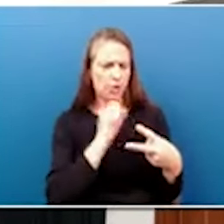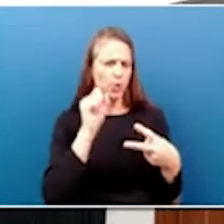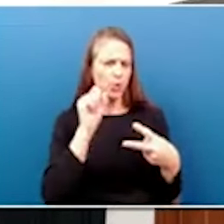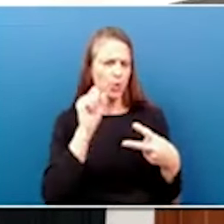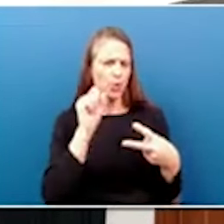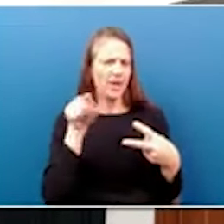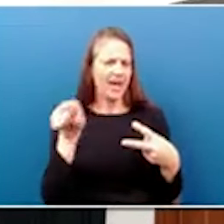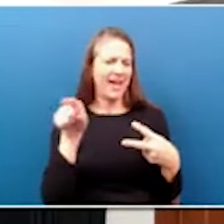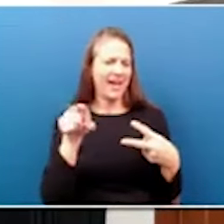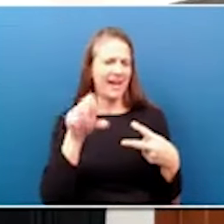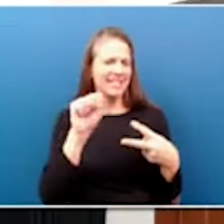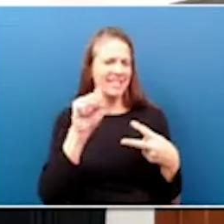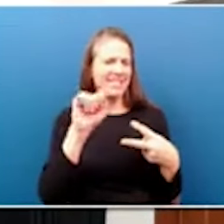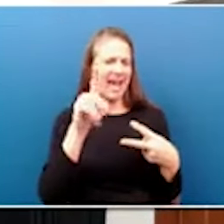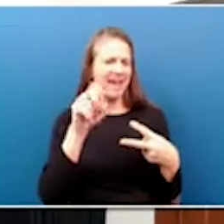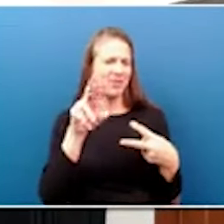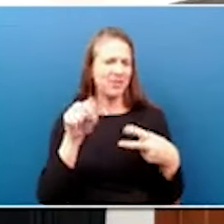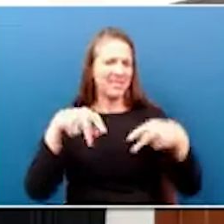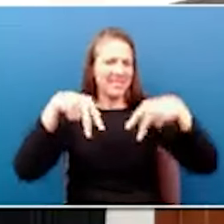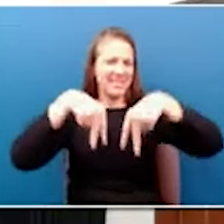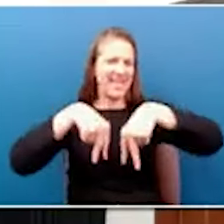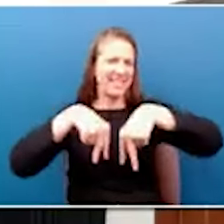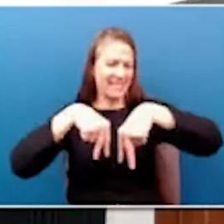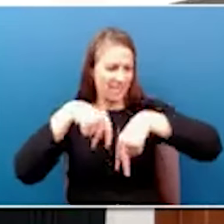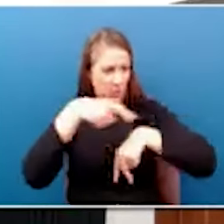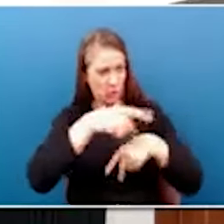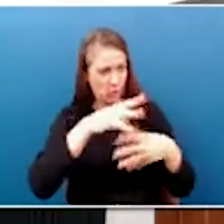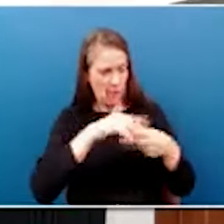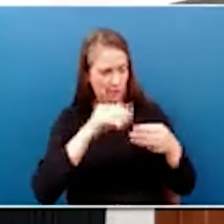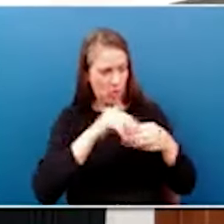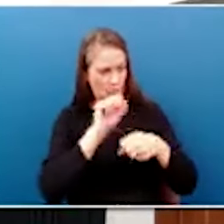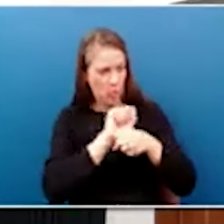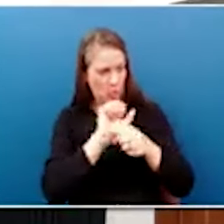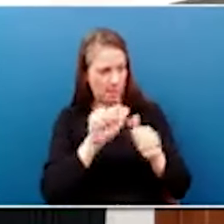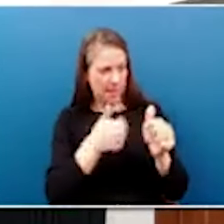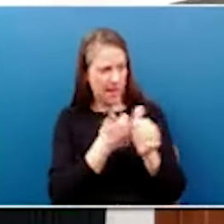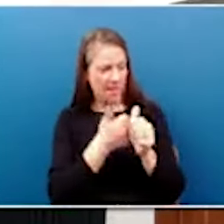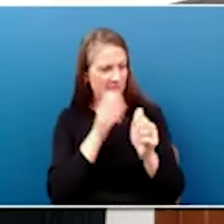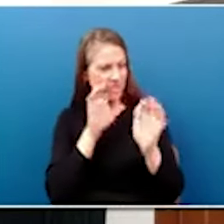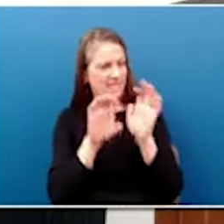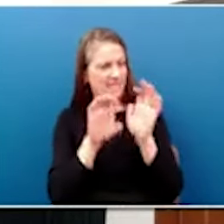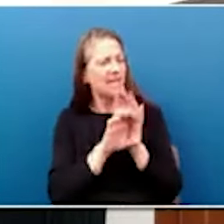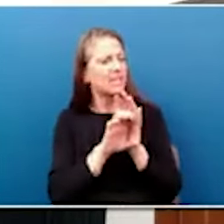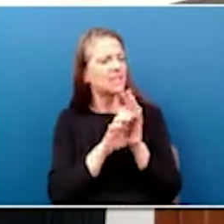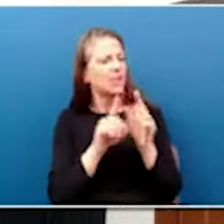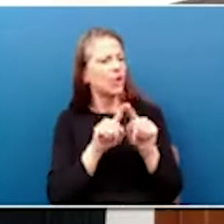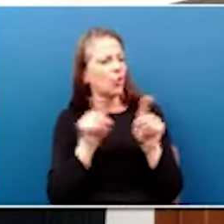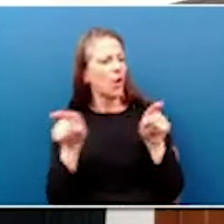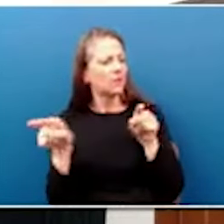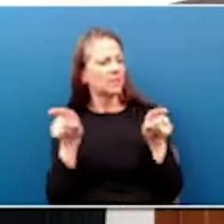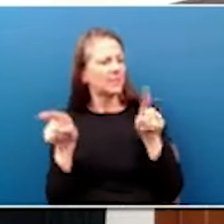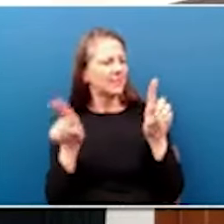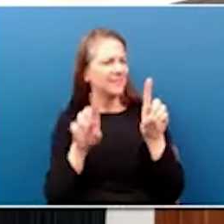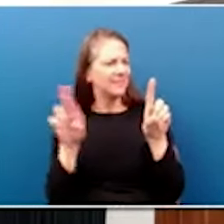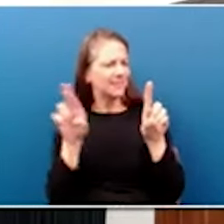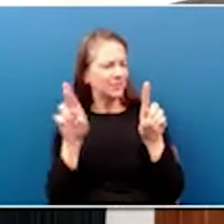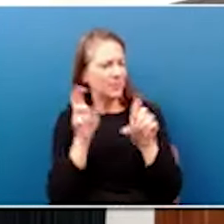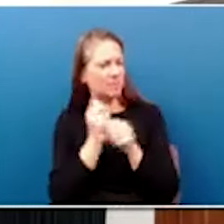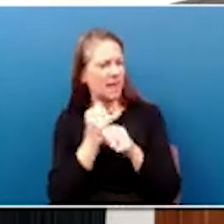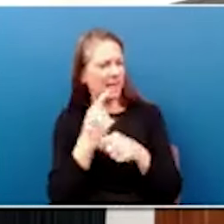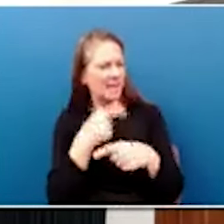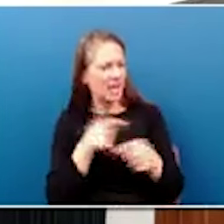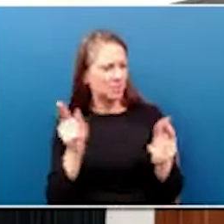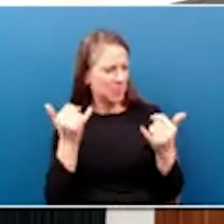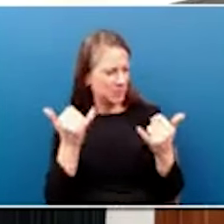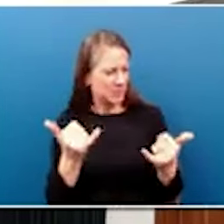by side up at the podium. Can you talk about the working behind the scenes across party lines to be able to make today's announcement? And